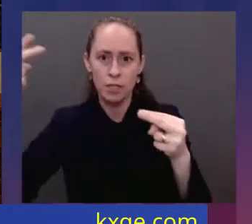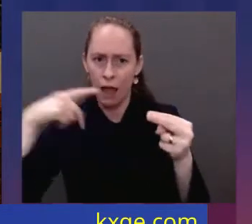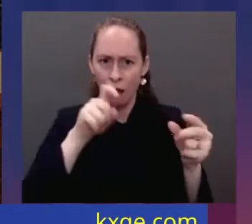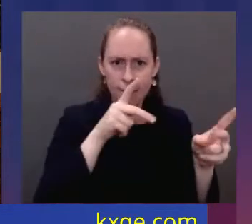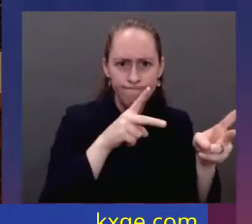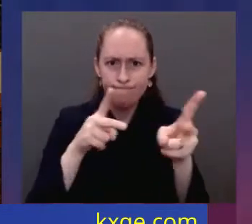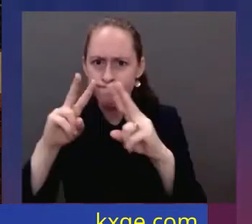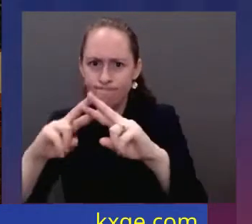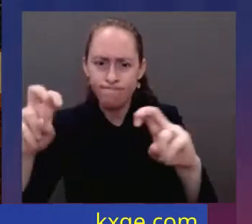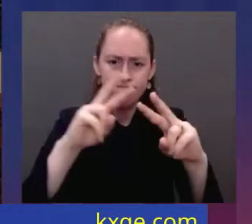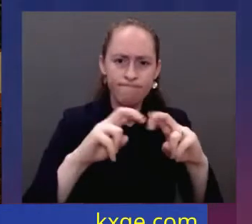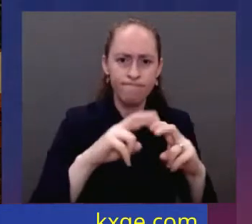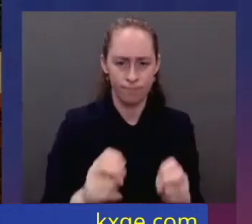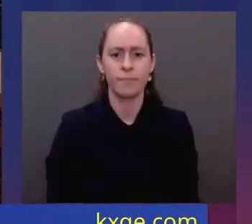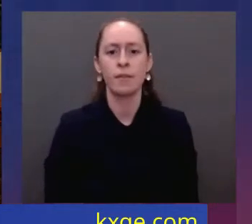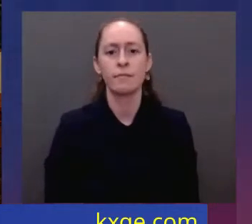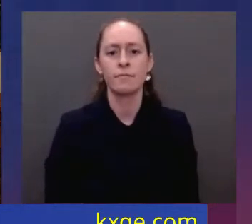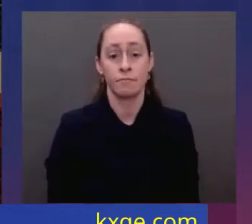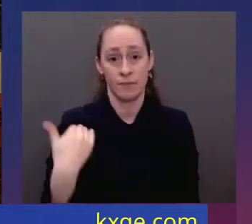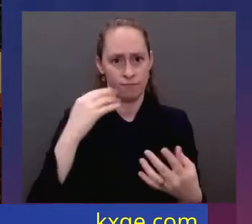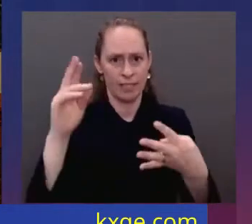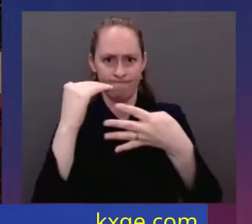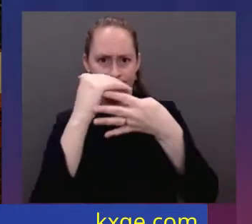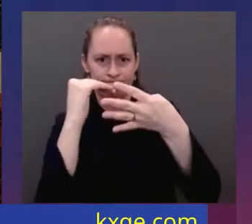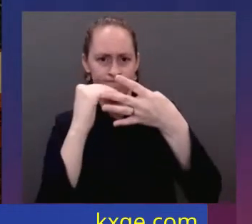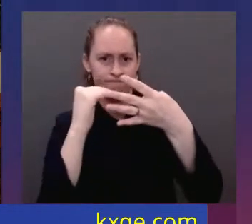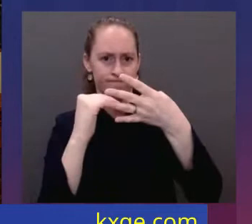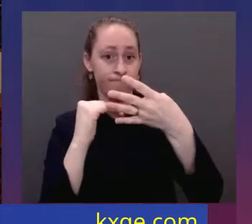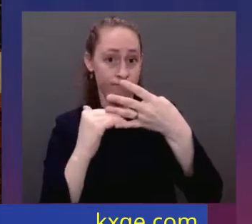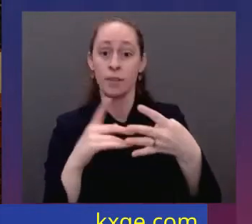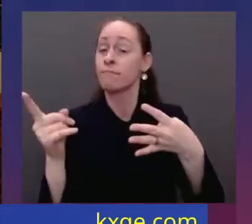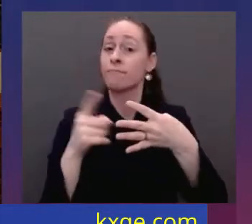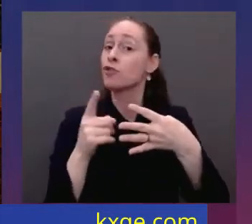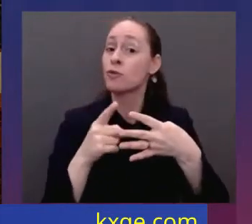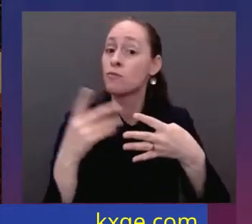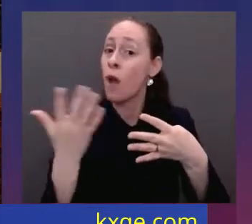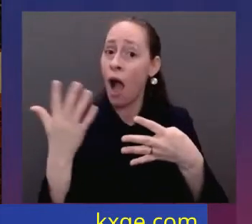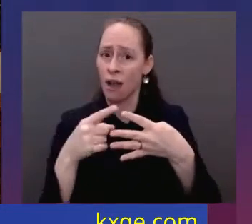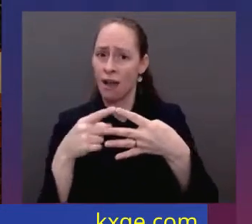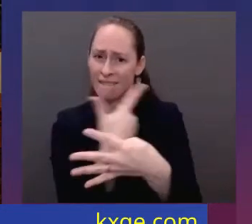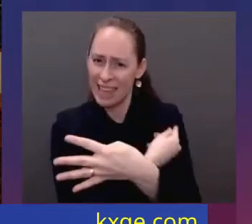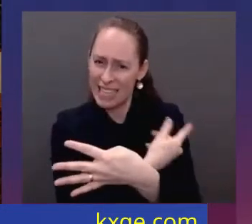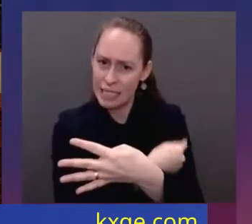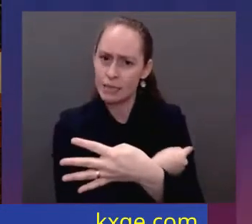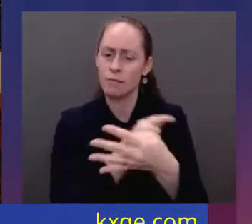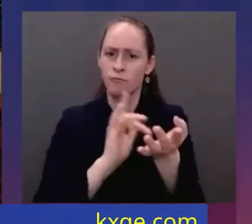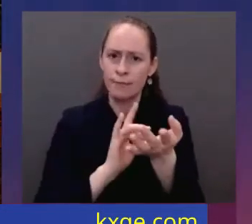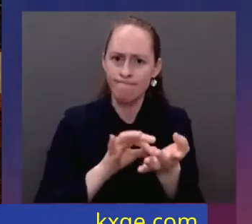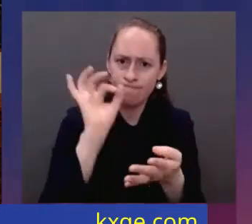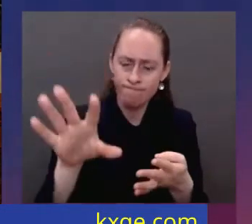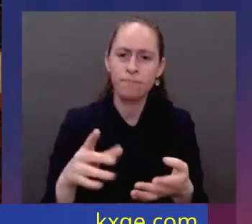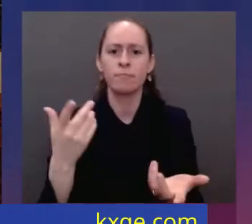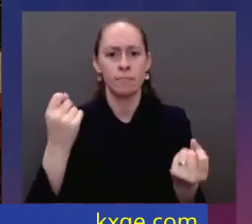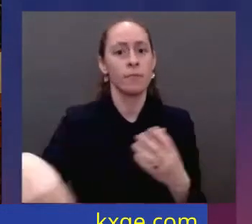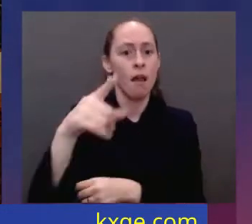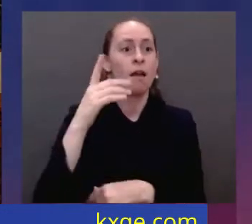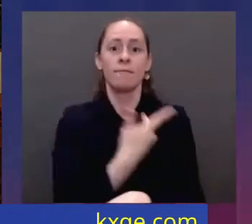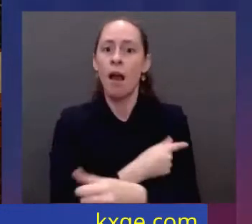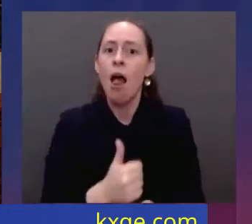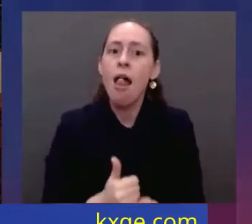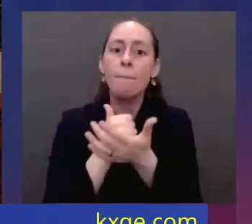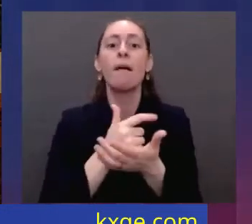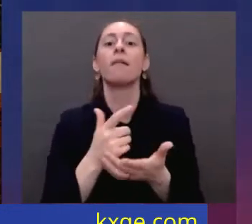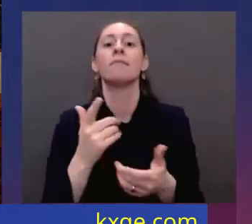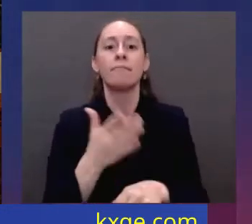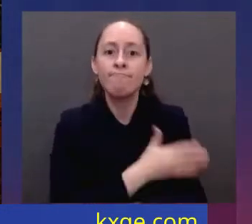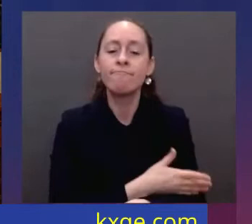forward safely, in my view. First, stay protected with vaccines and treatments. We know how incredibly effective vaccines are. If you're vaccinated and boosted, you have the highest